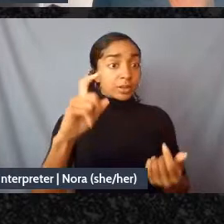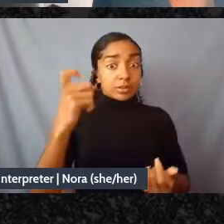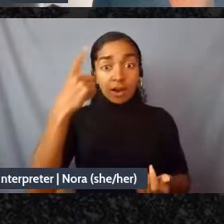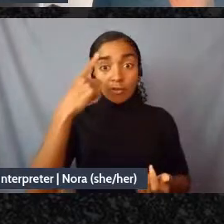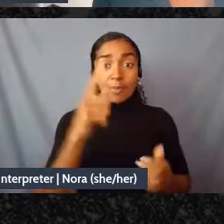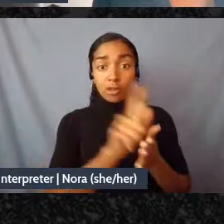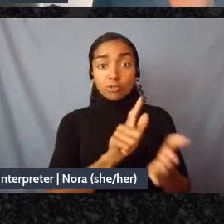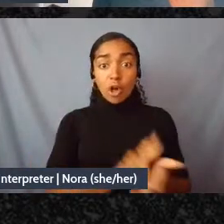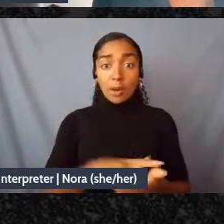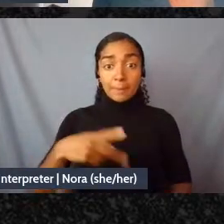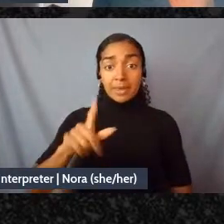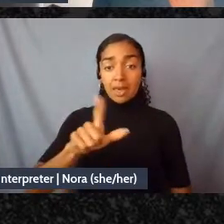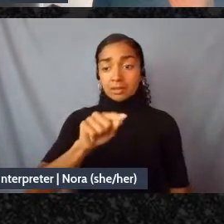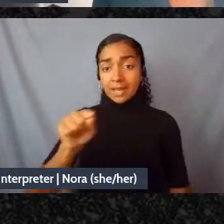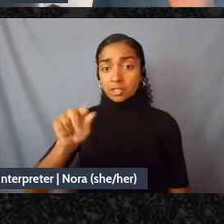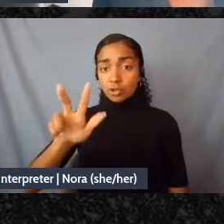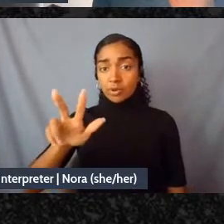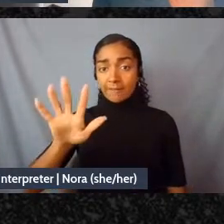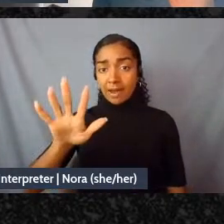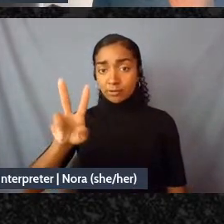passed in 1974